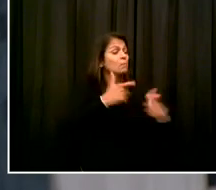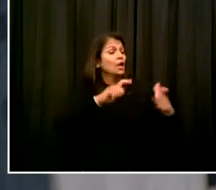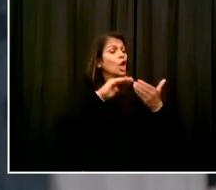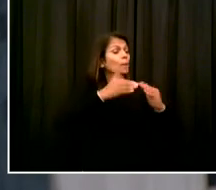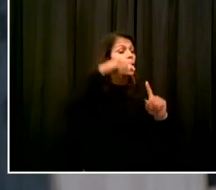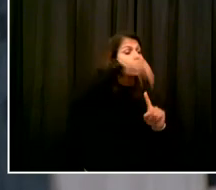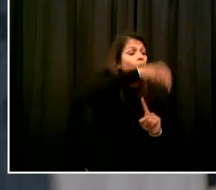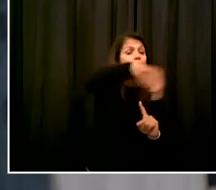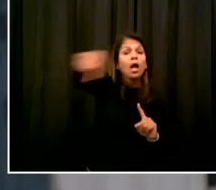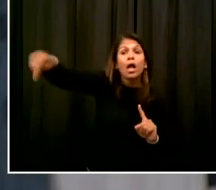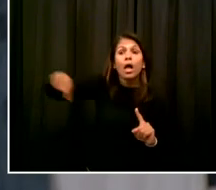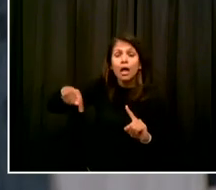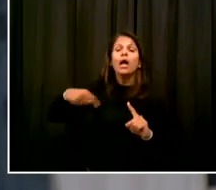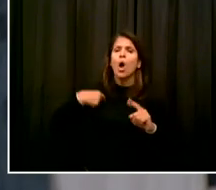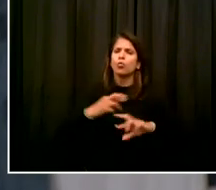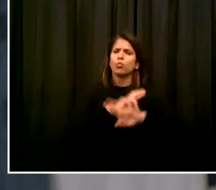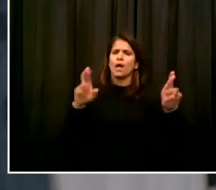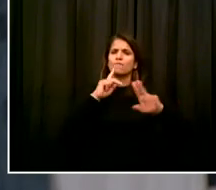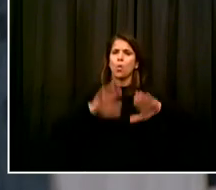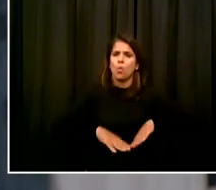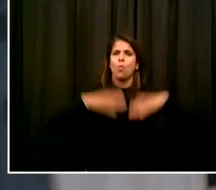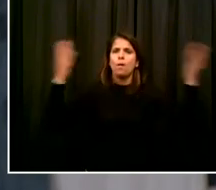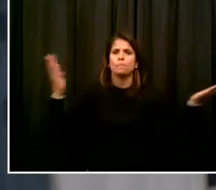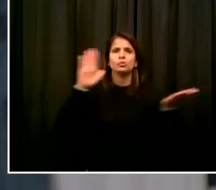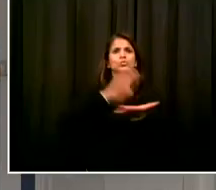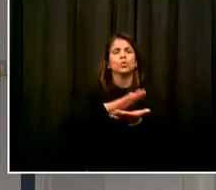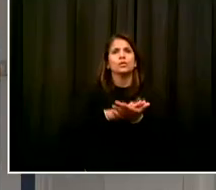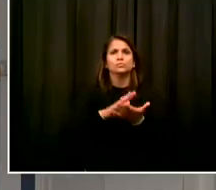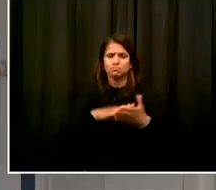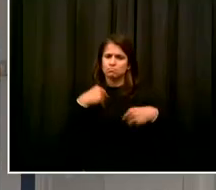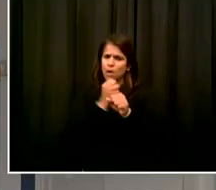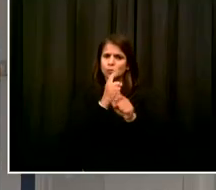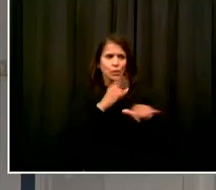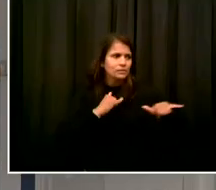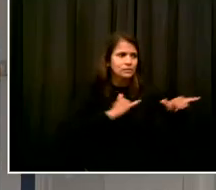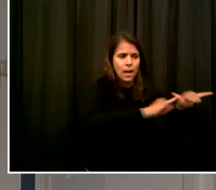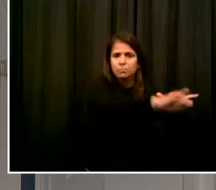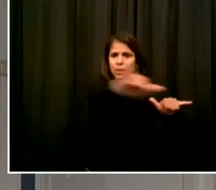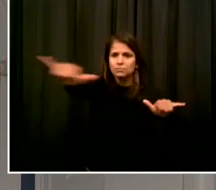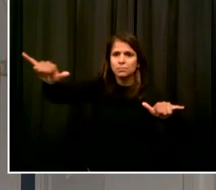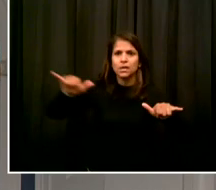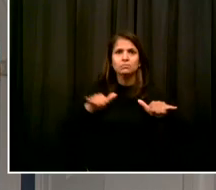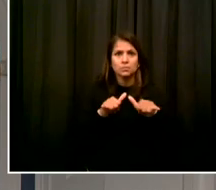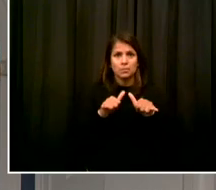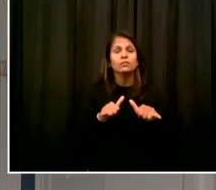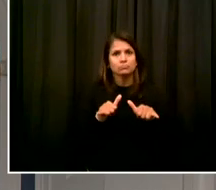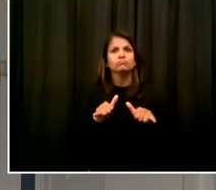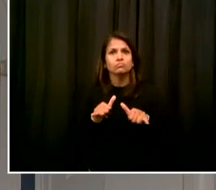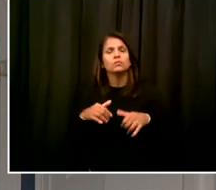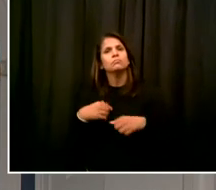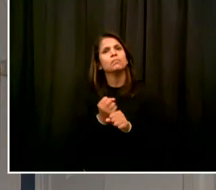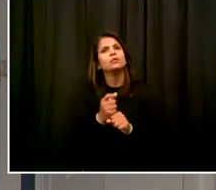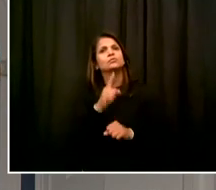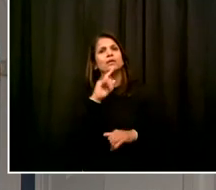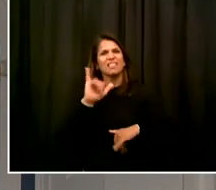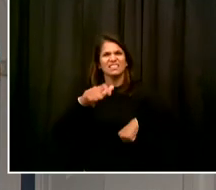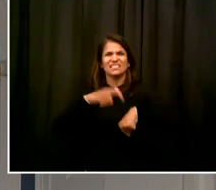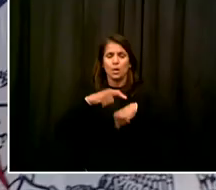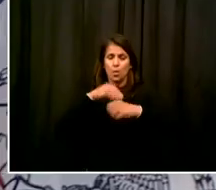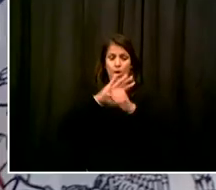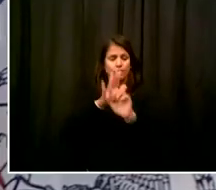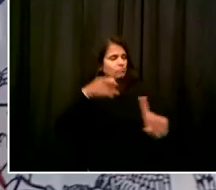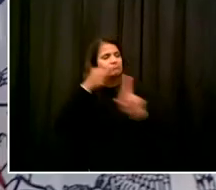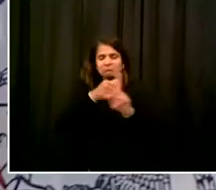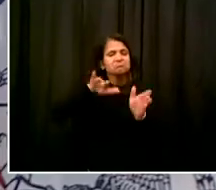standard during this unprecedented time. Thank you so much, Chancellor, and thank you for all the work you and your team